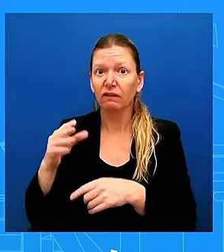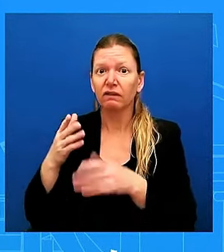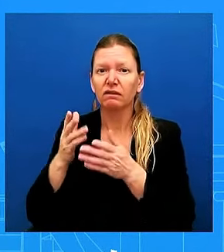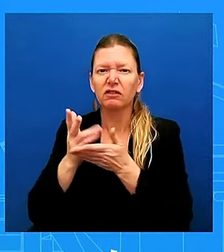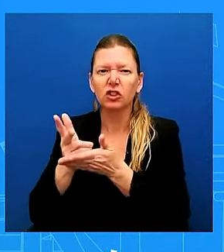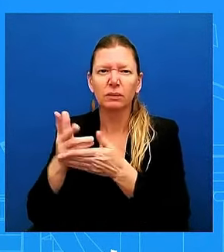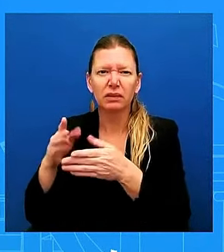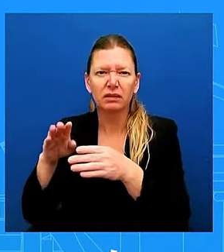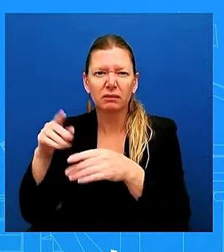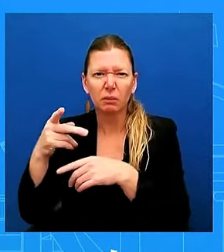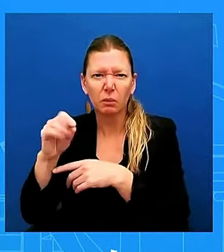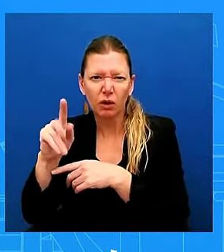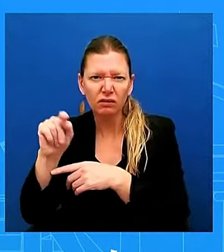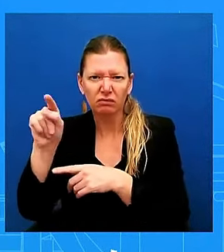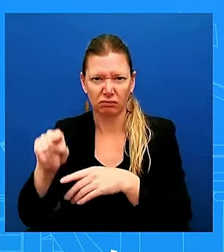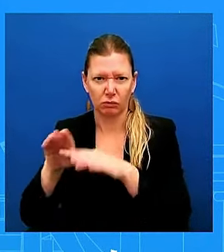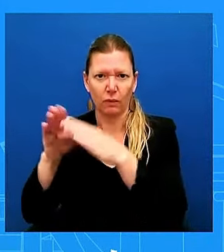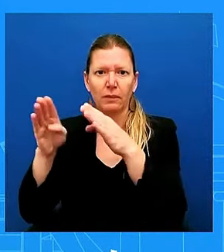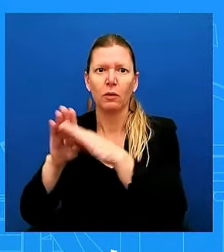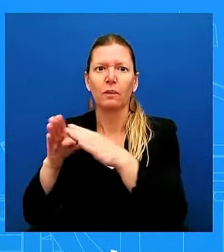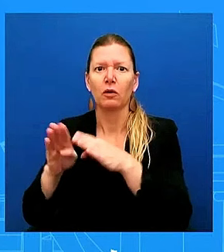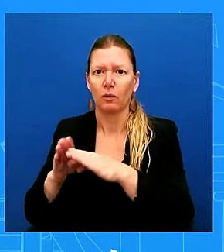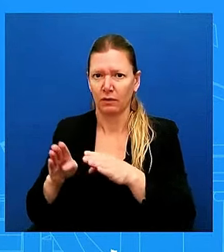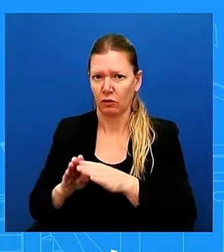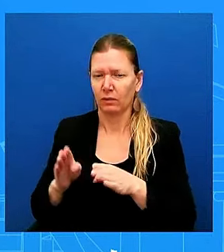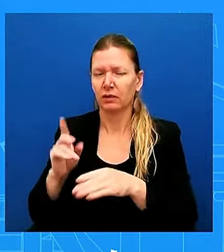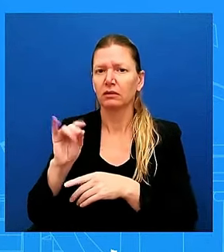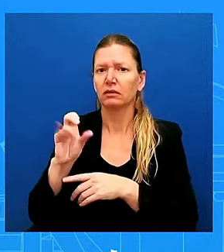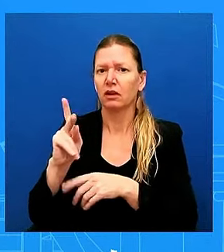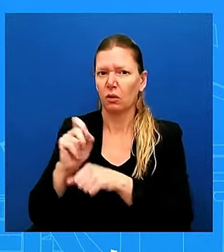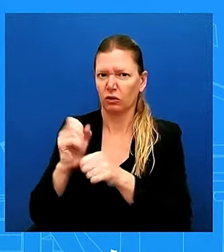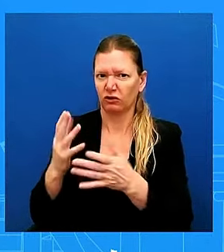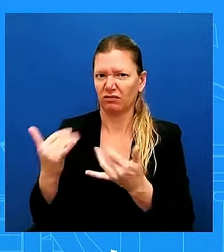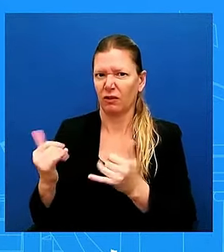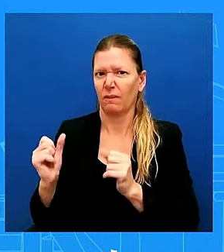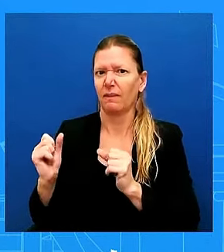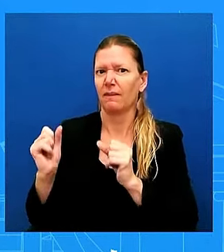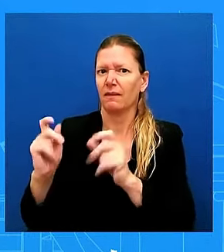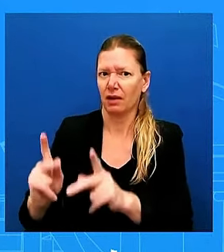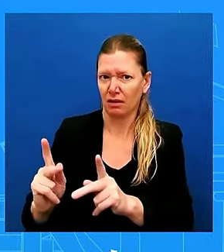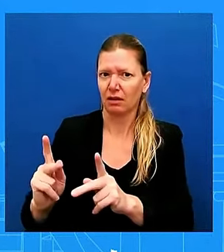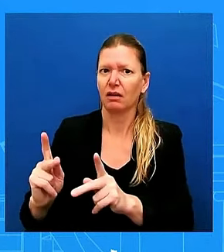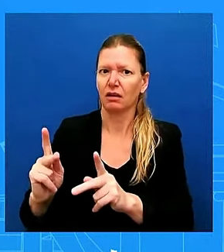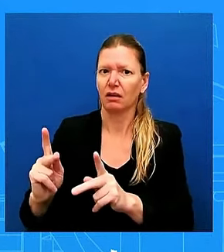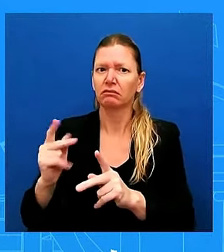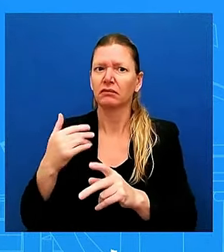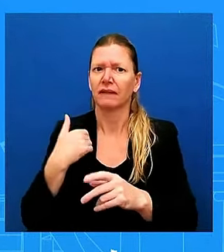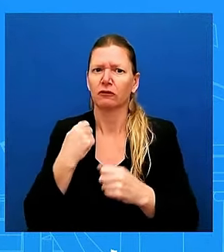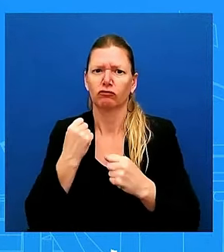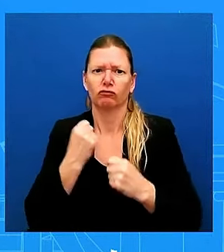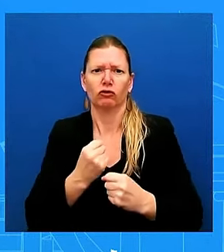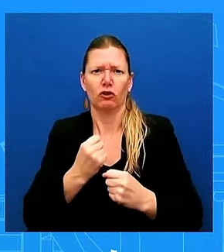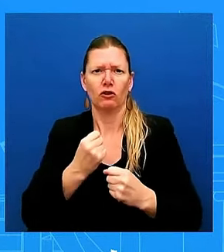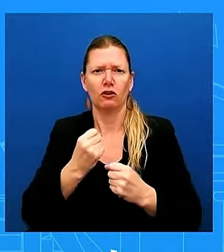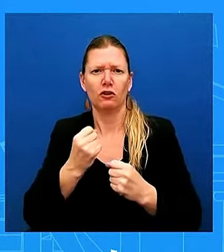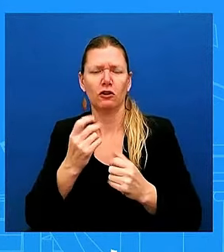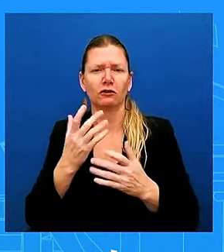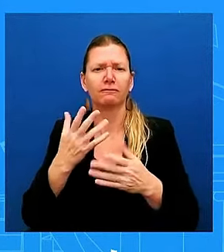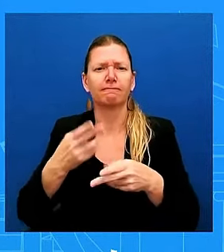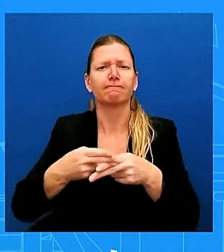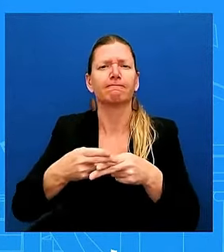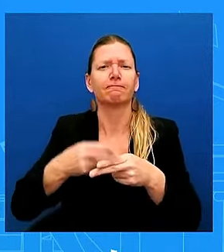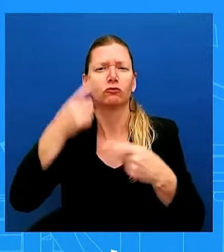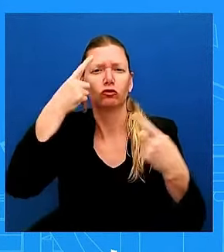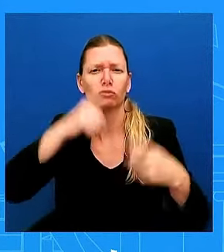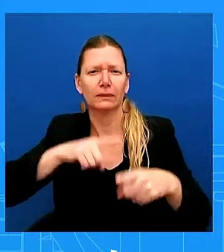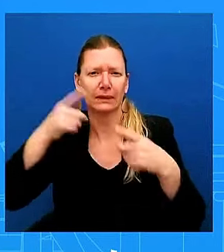tentative agreement on wages and a contract extension between the International Longshoremen's Association and the United